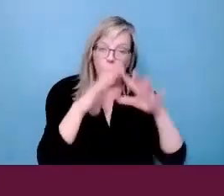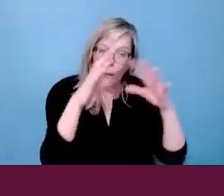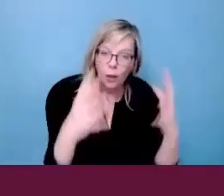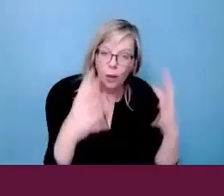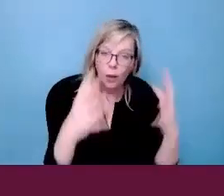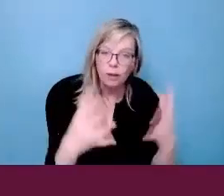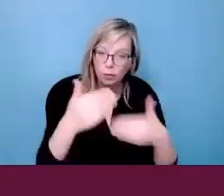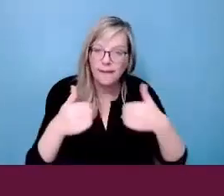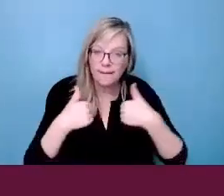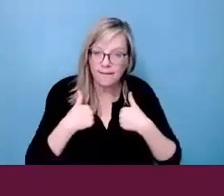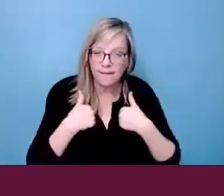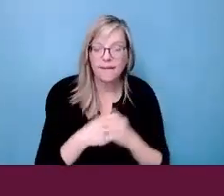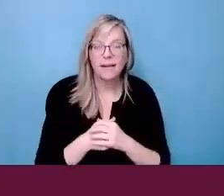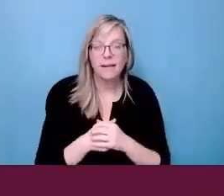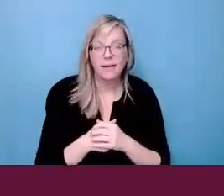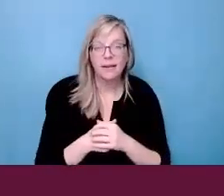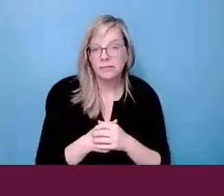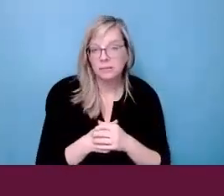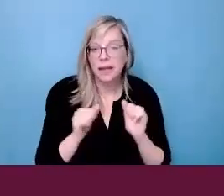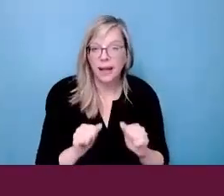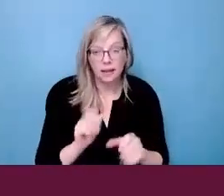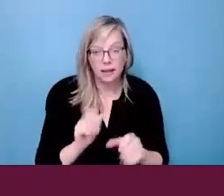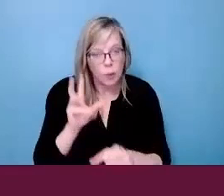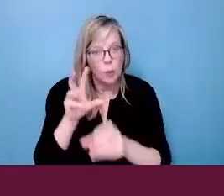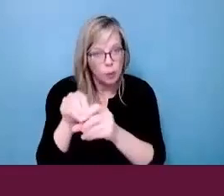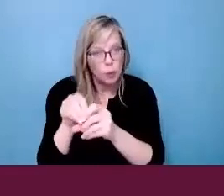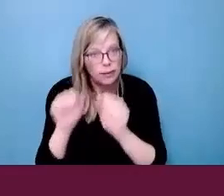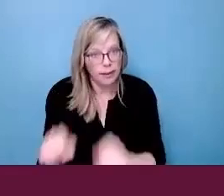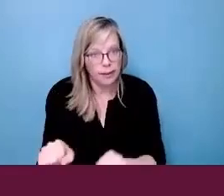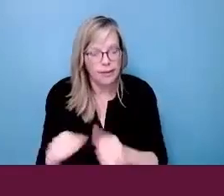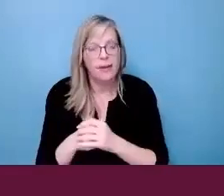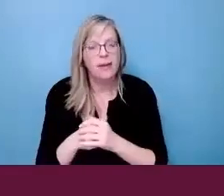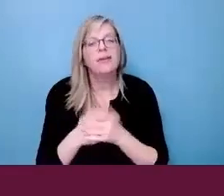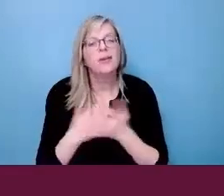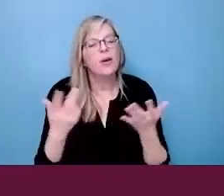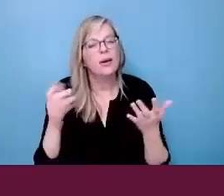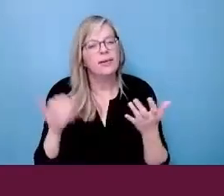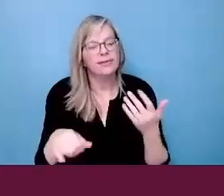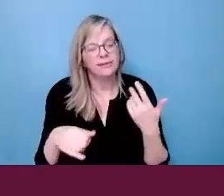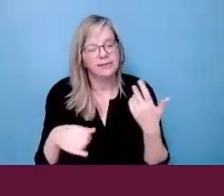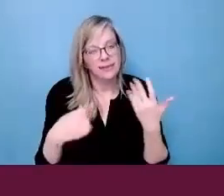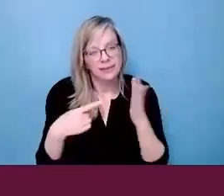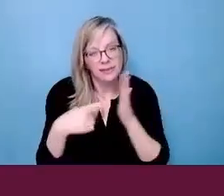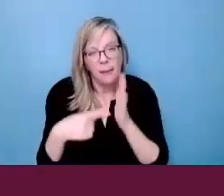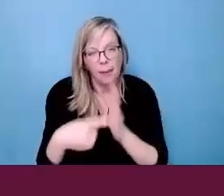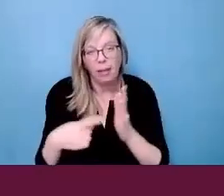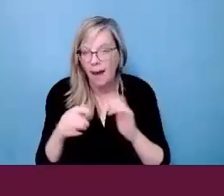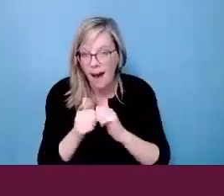Individualistic and holistic practices are also one as a strategy for inclusion in the workplace.